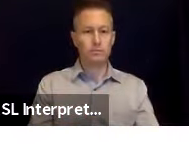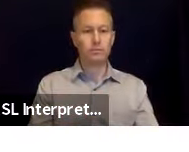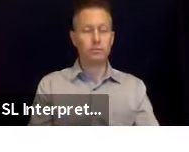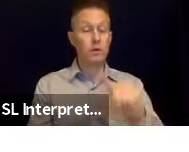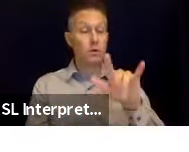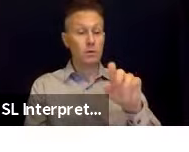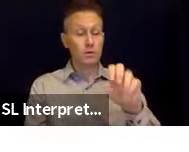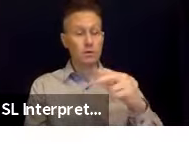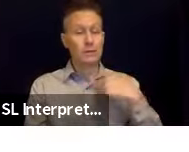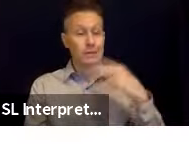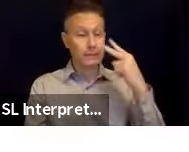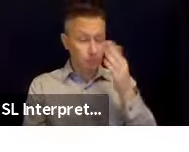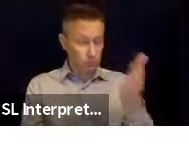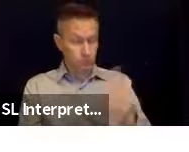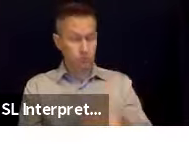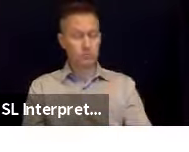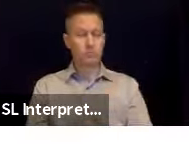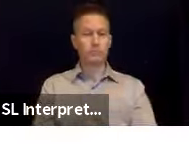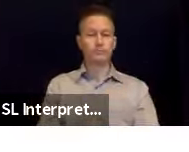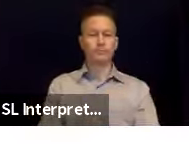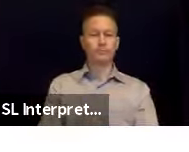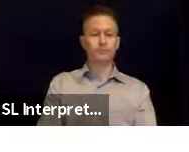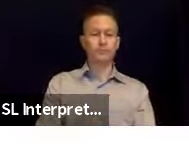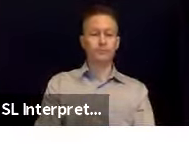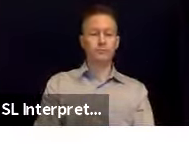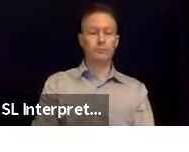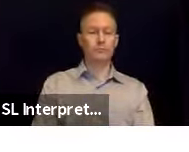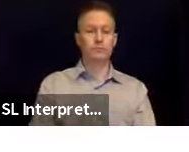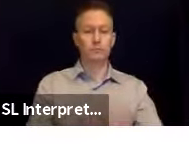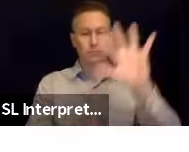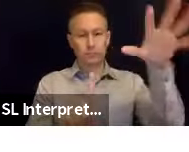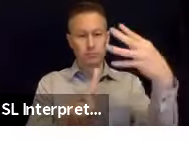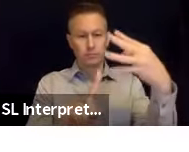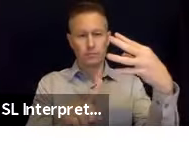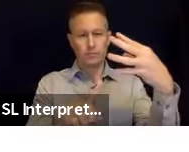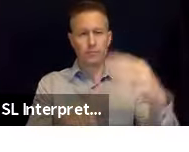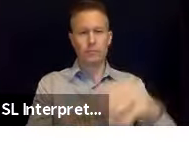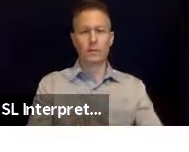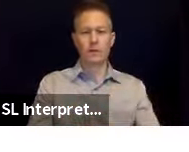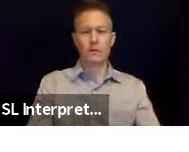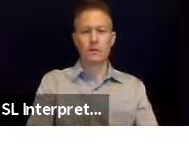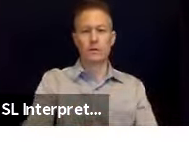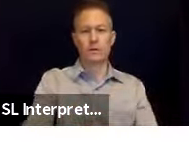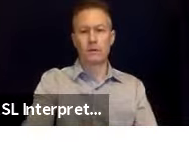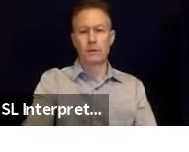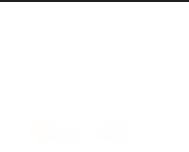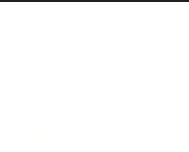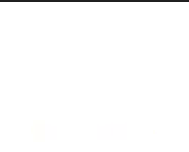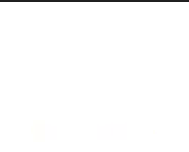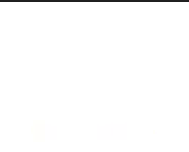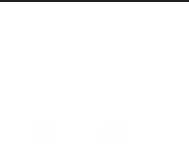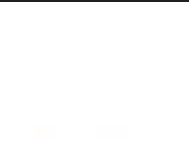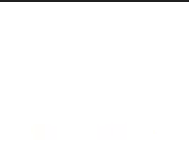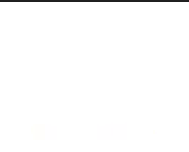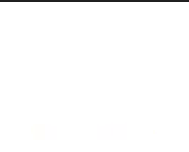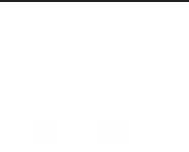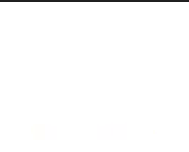I'm going to spotlight you for a moment. But then if you could wave hi to everybody.